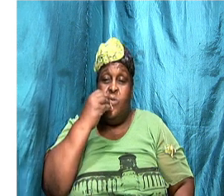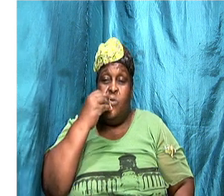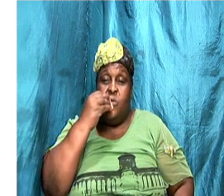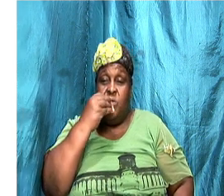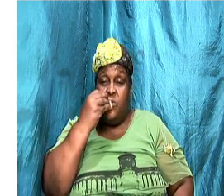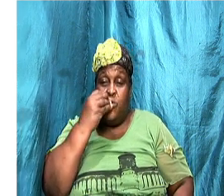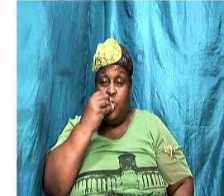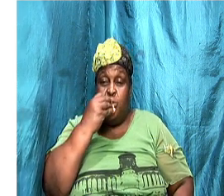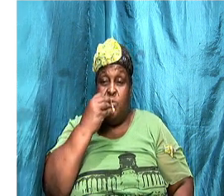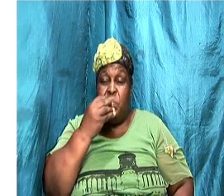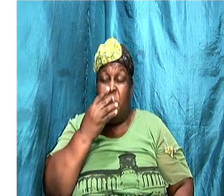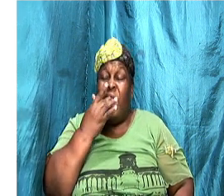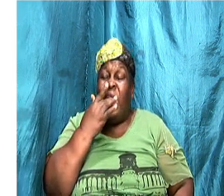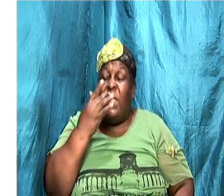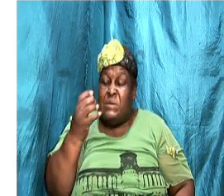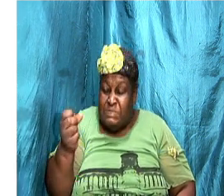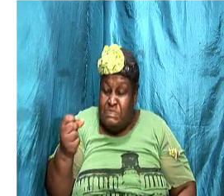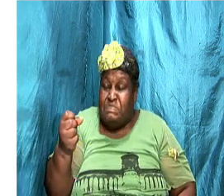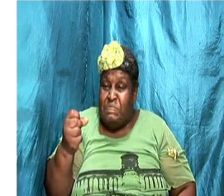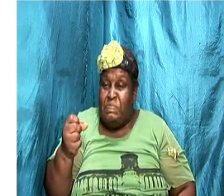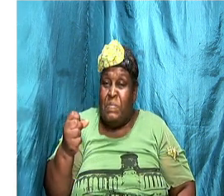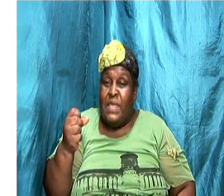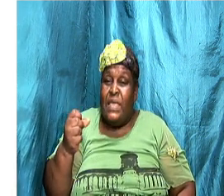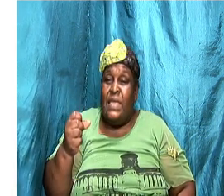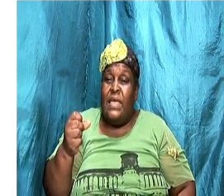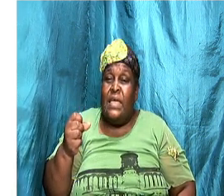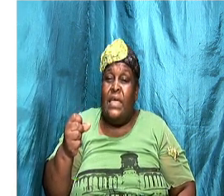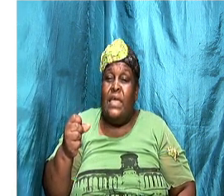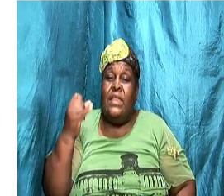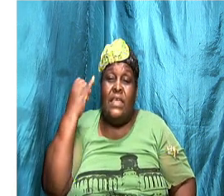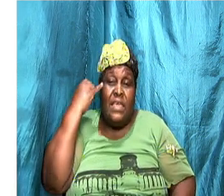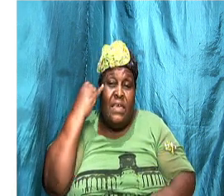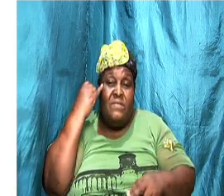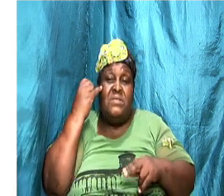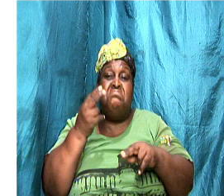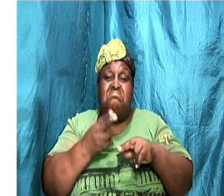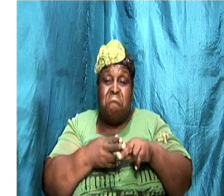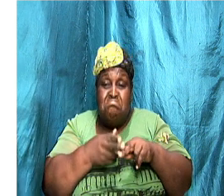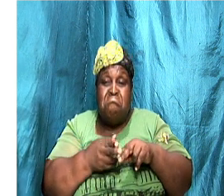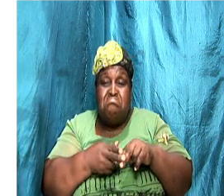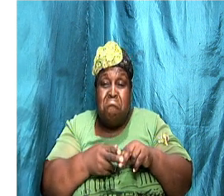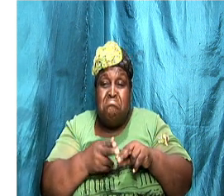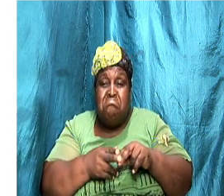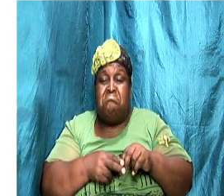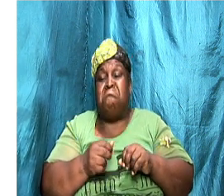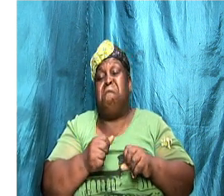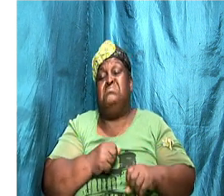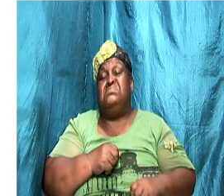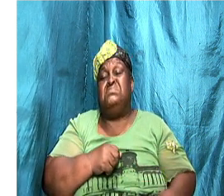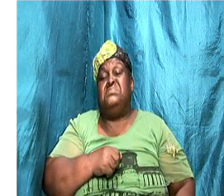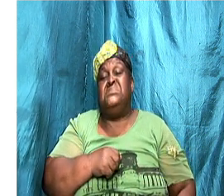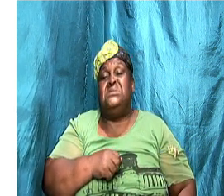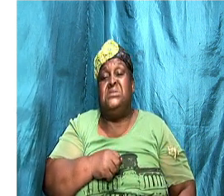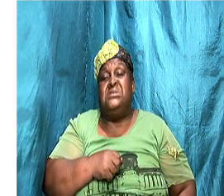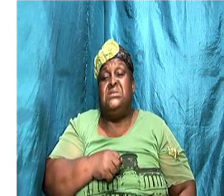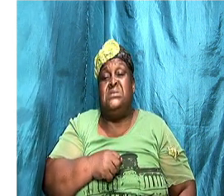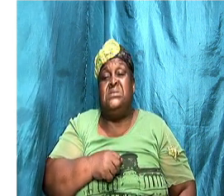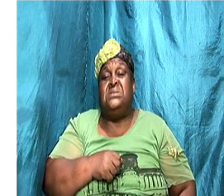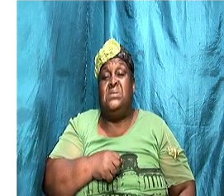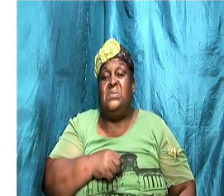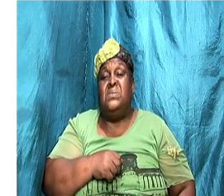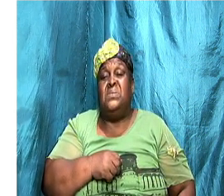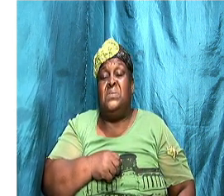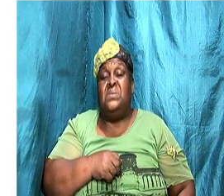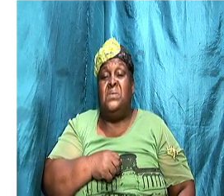and if it starts when we say boy we are watching pressure now we say honey boy this kind of too sad and she understand